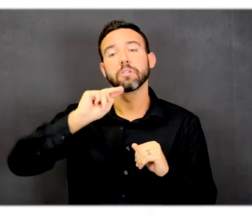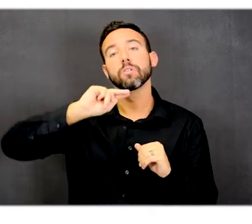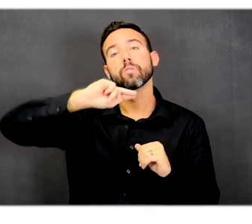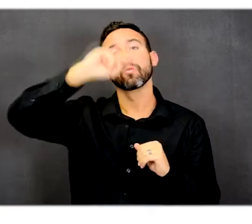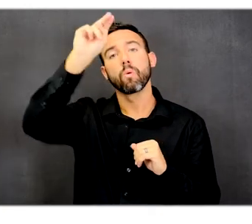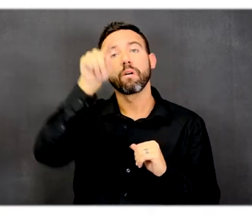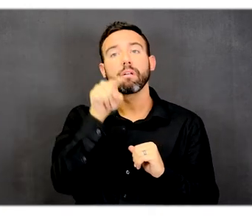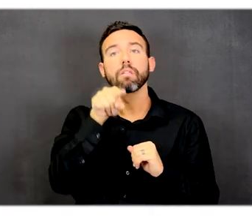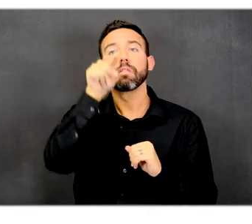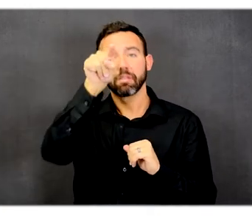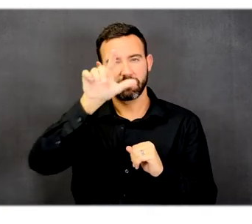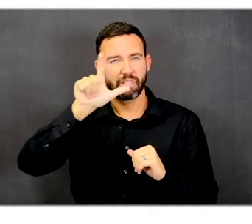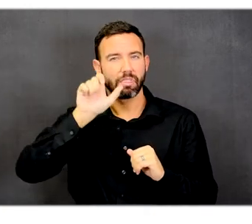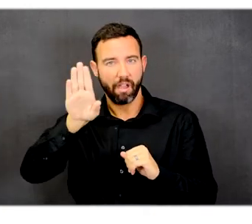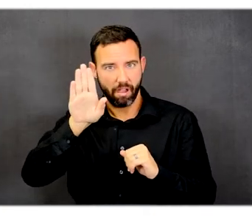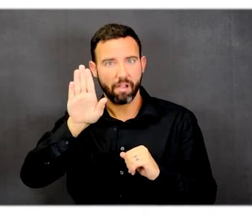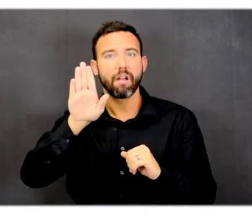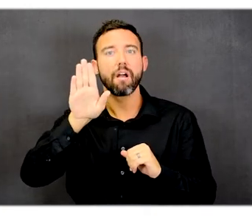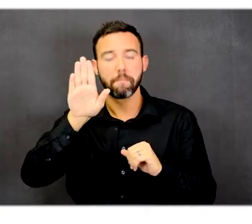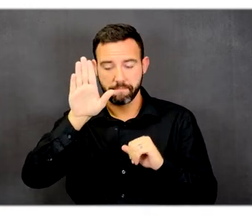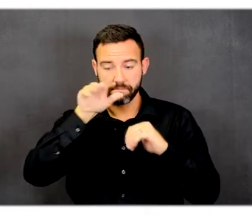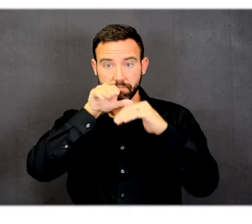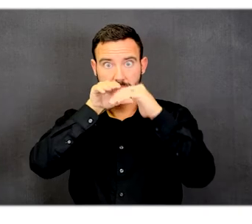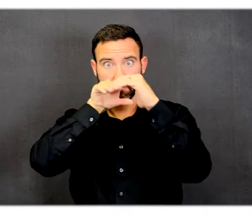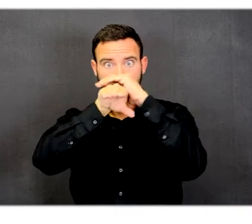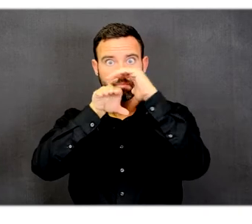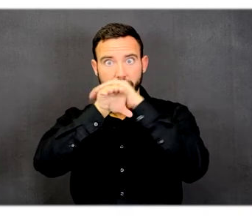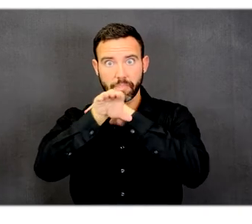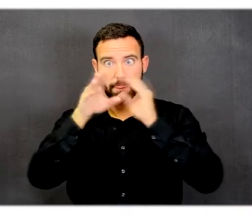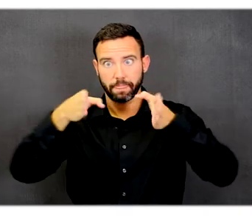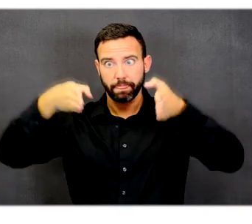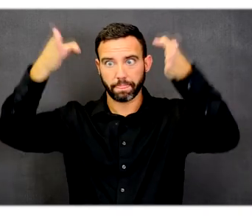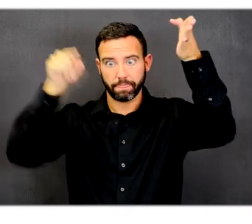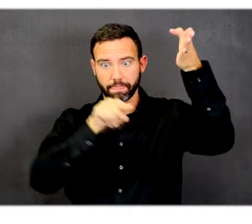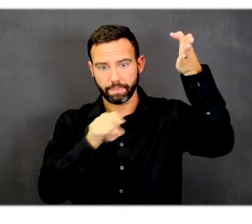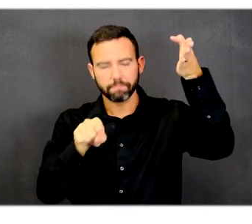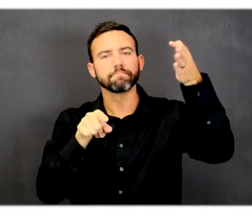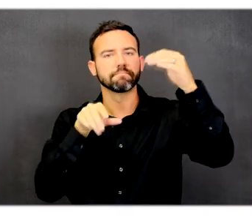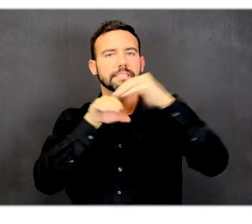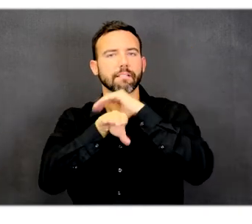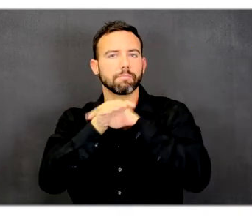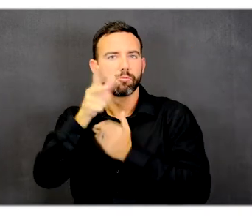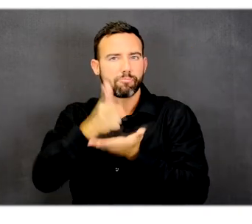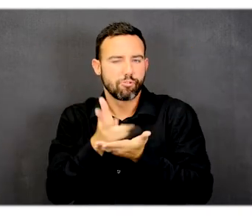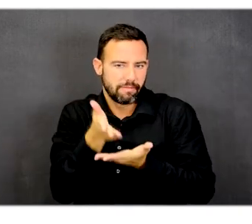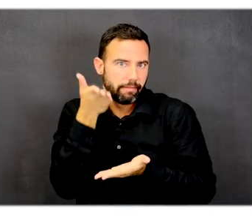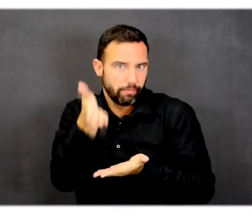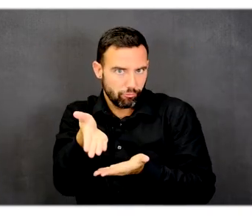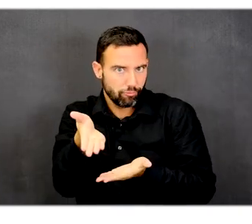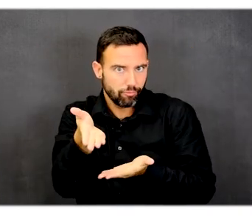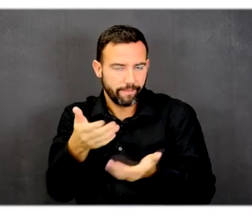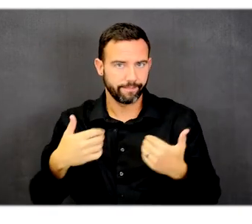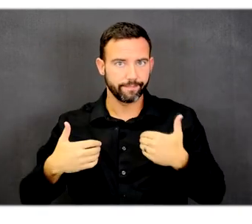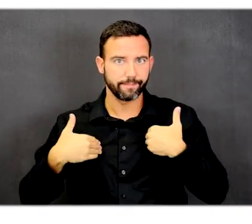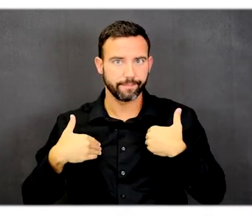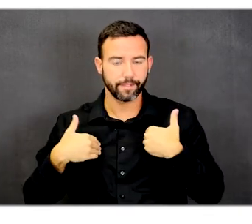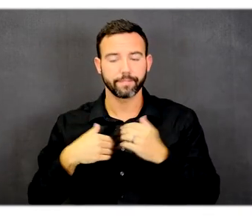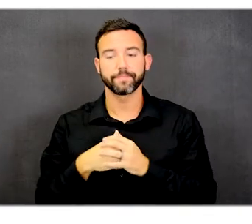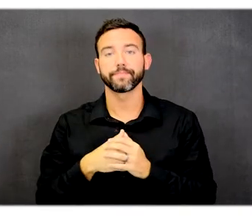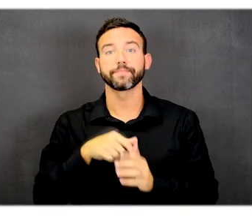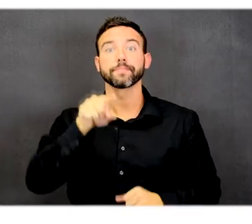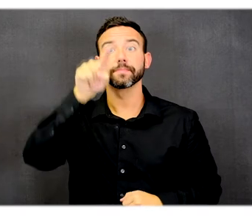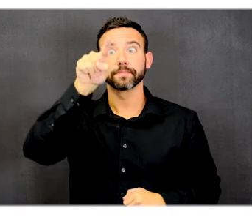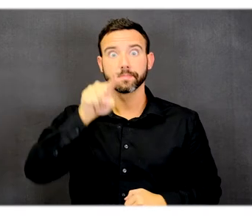side and at the main entrance to the laboratory is where accessible parking is located. Further south,